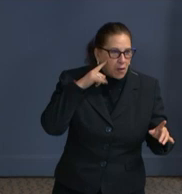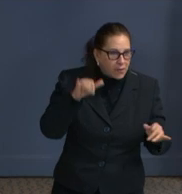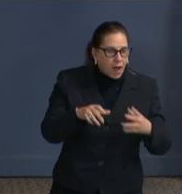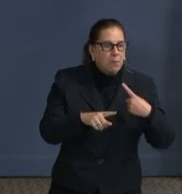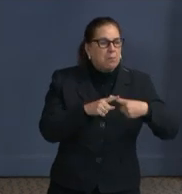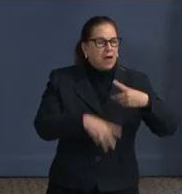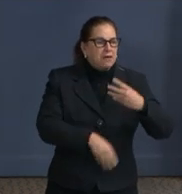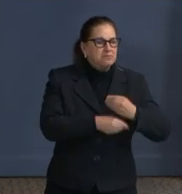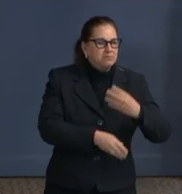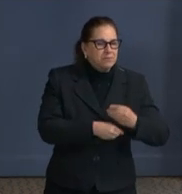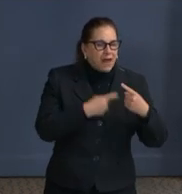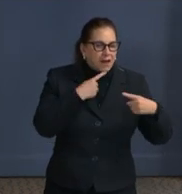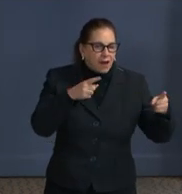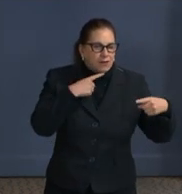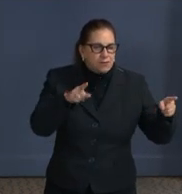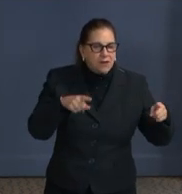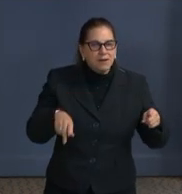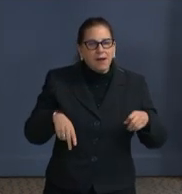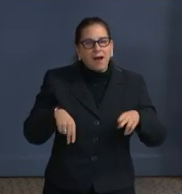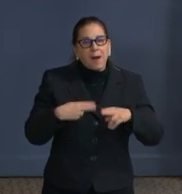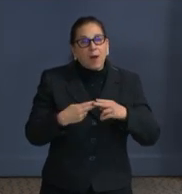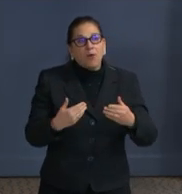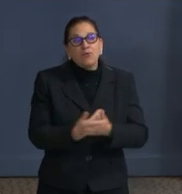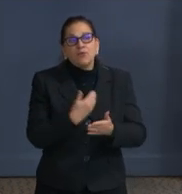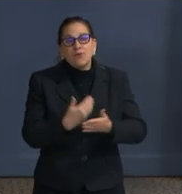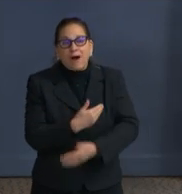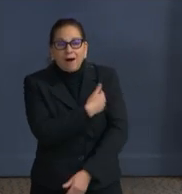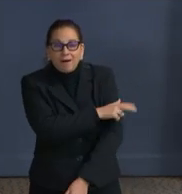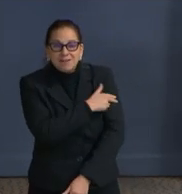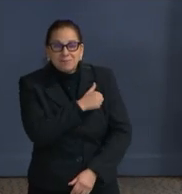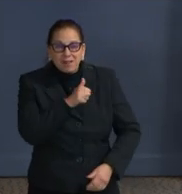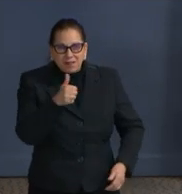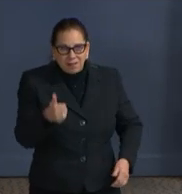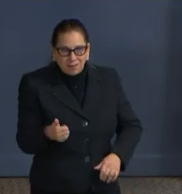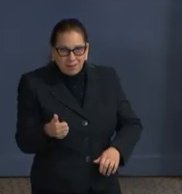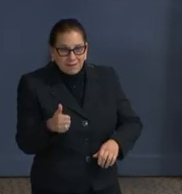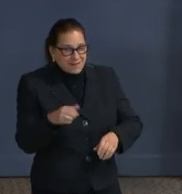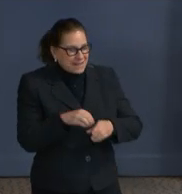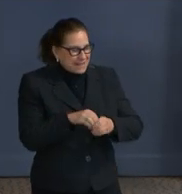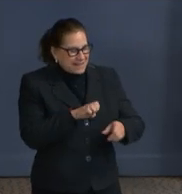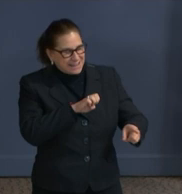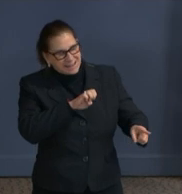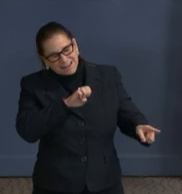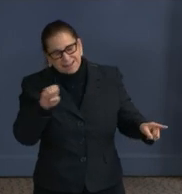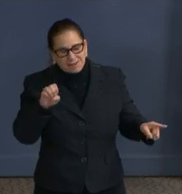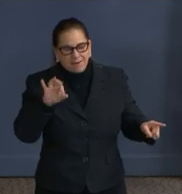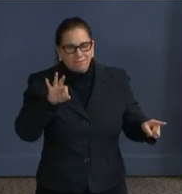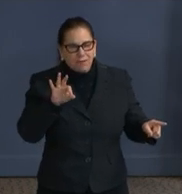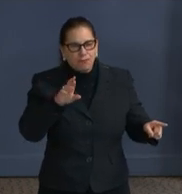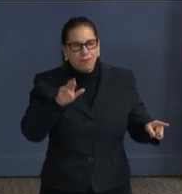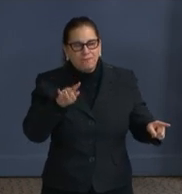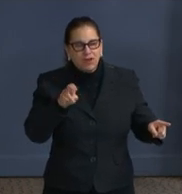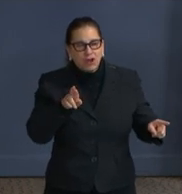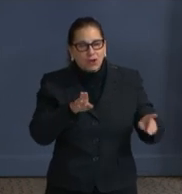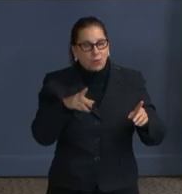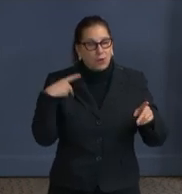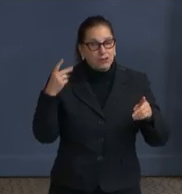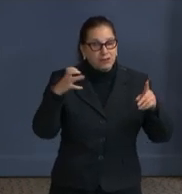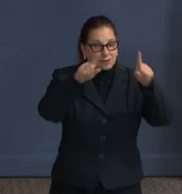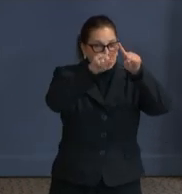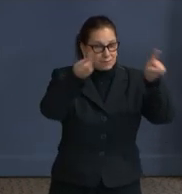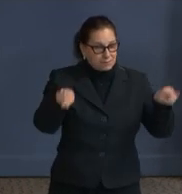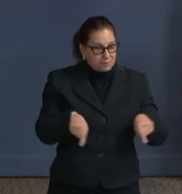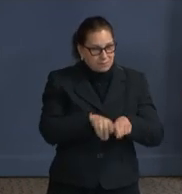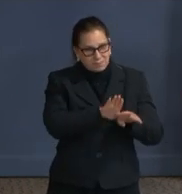the new hospital east of the river, but before I do that, I want to make